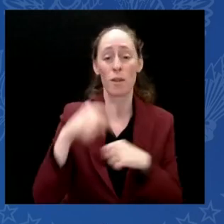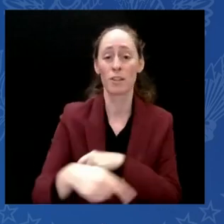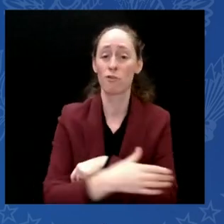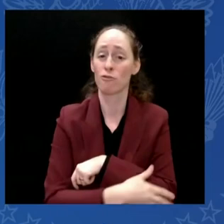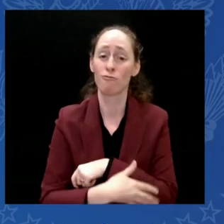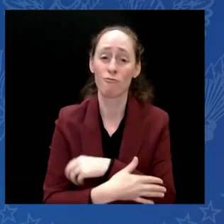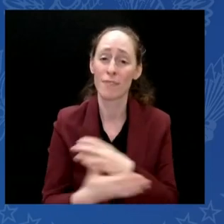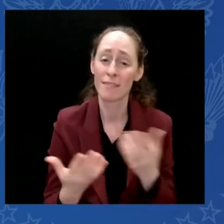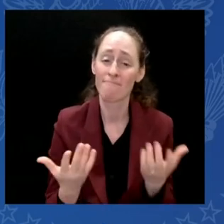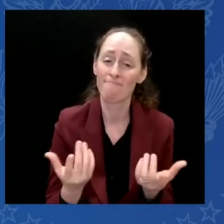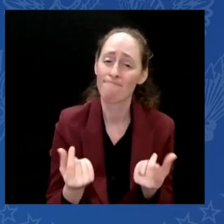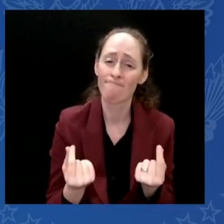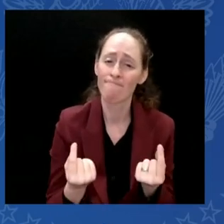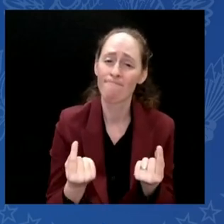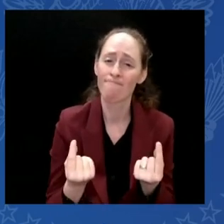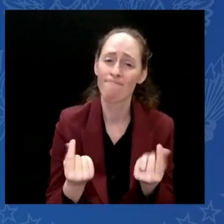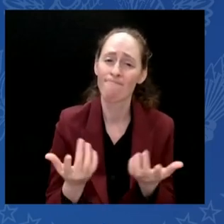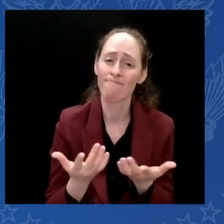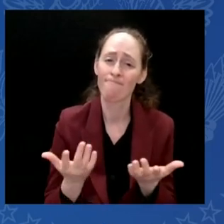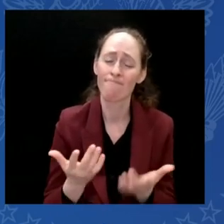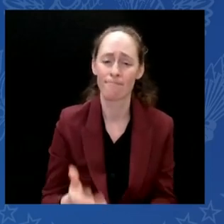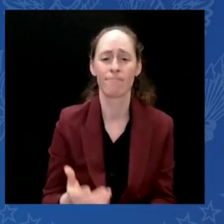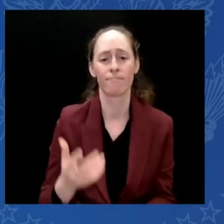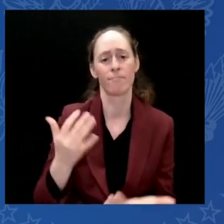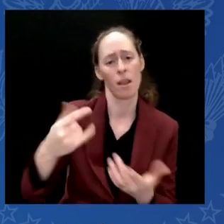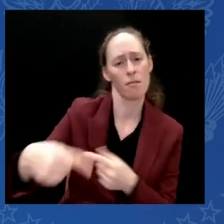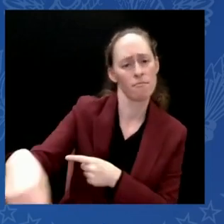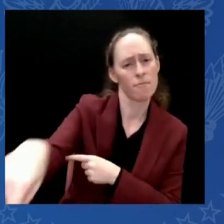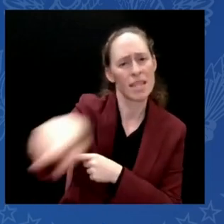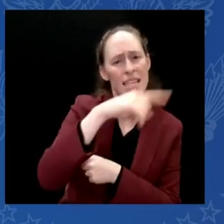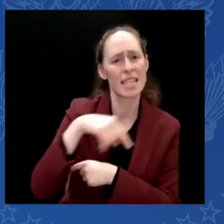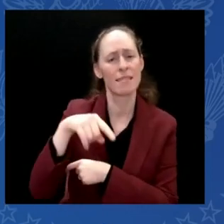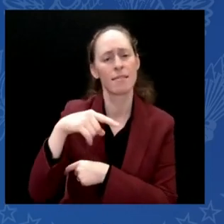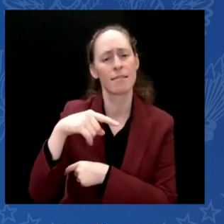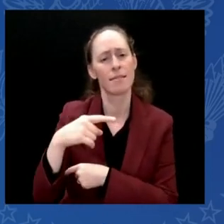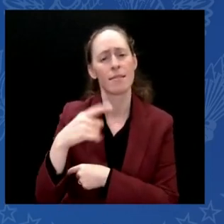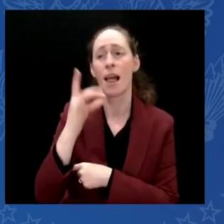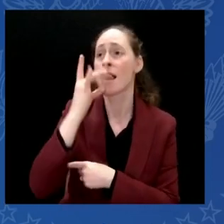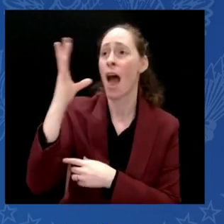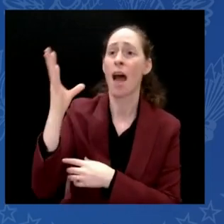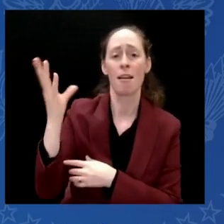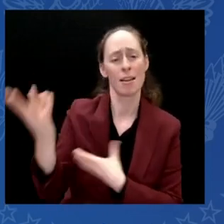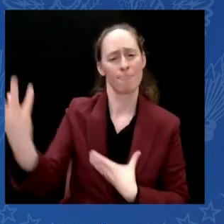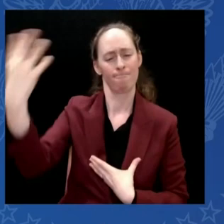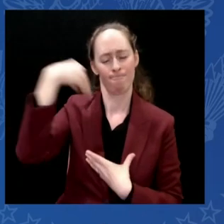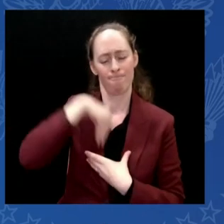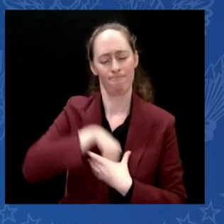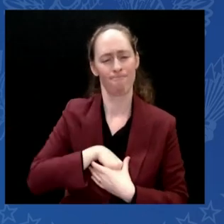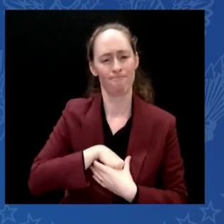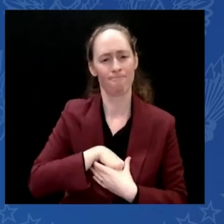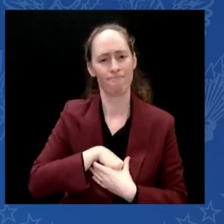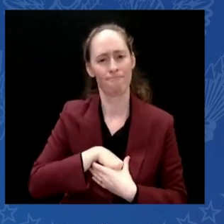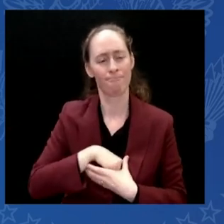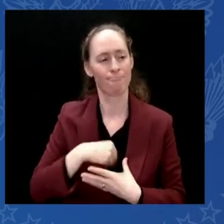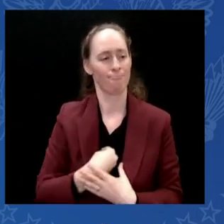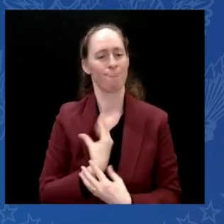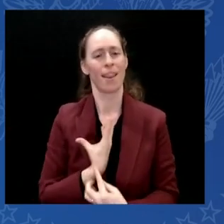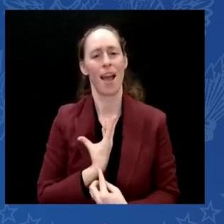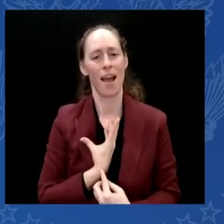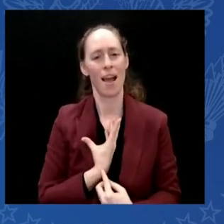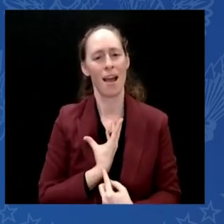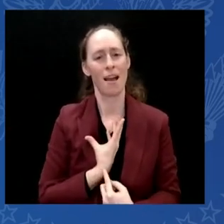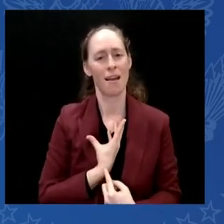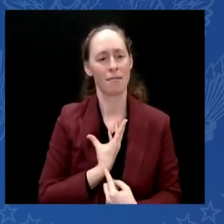generosity, of kindness and compassion, of dignity and decency. So from the Biden family, wish you and your